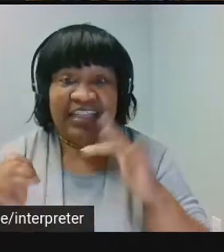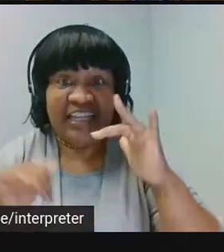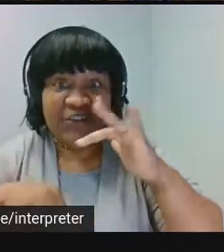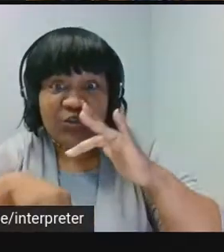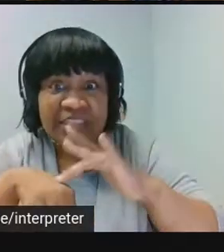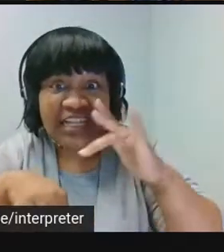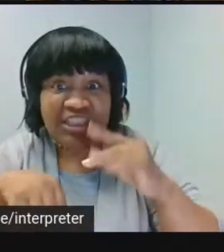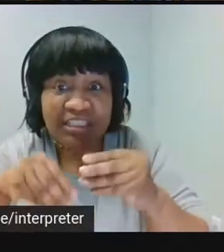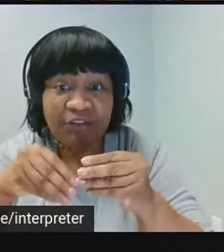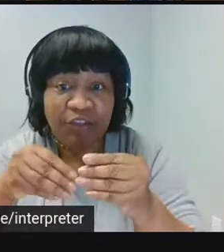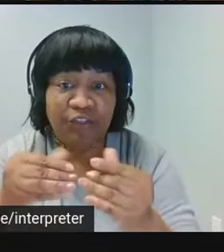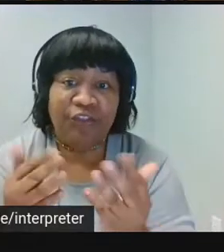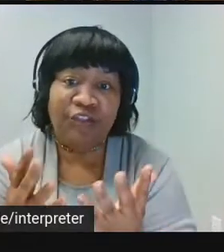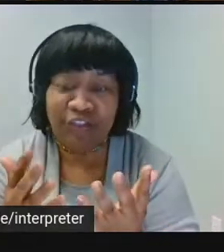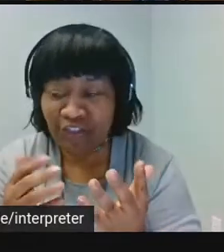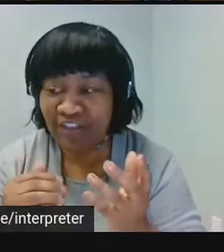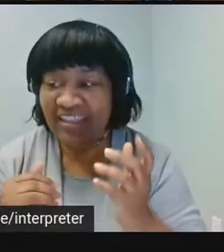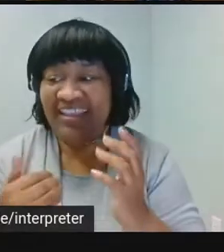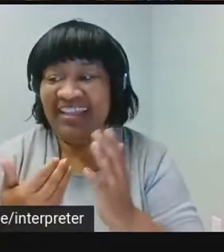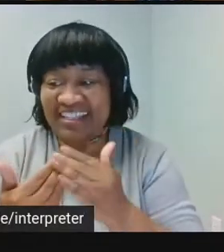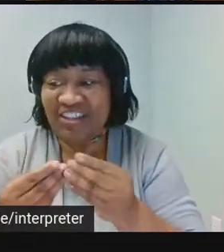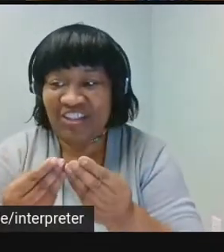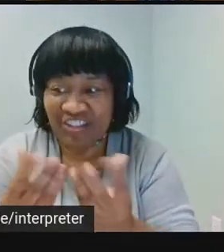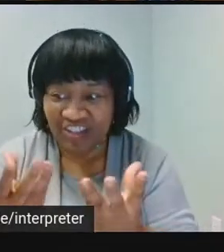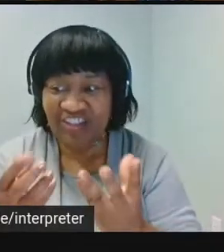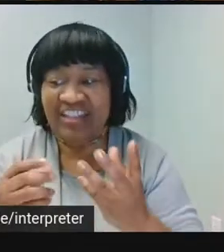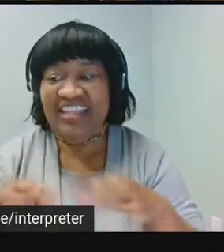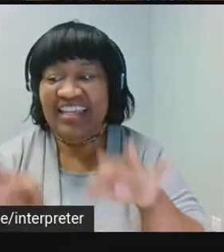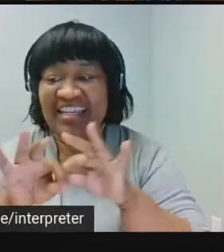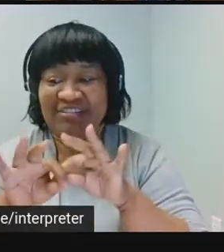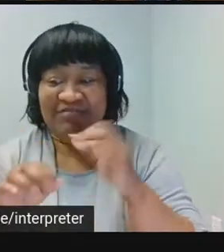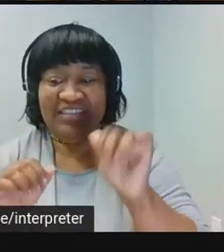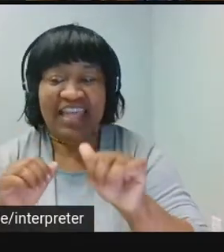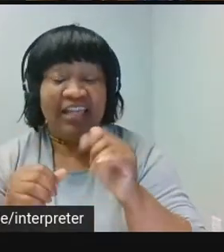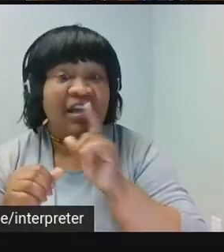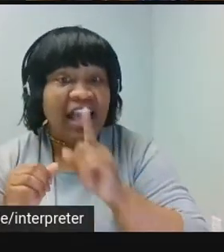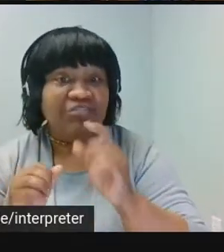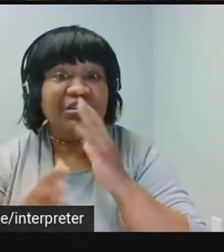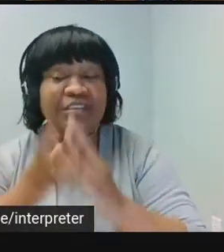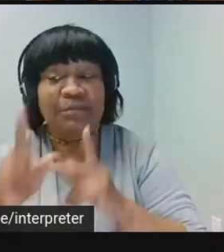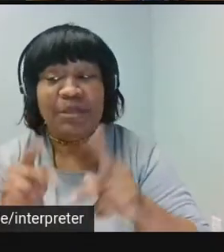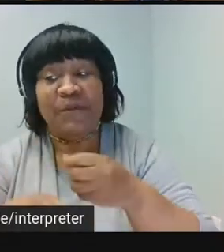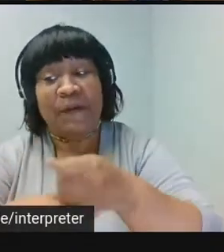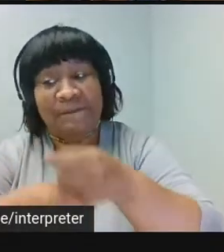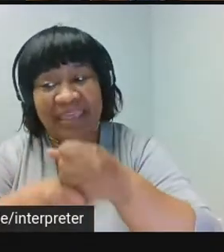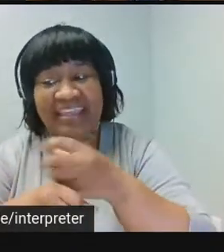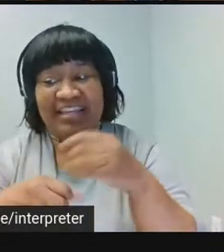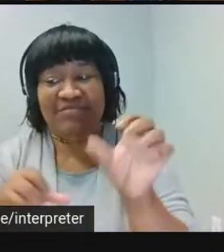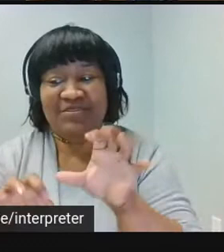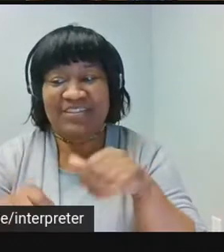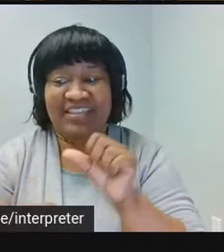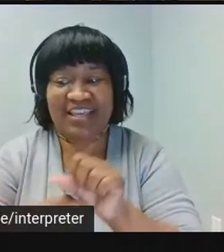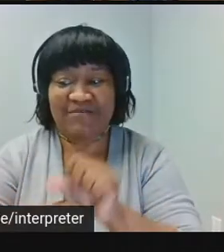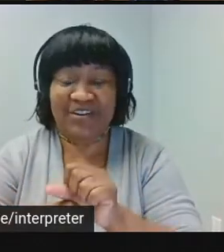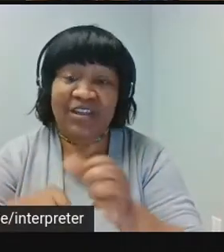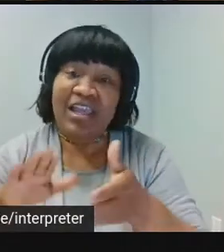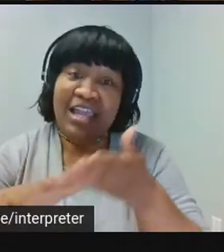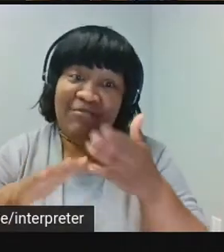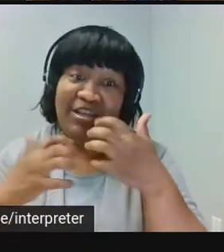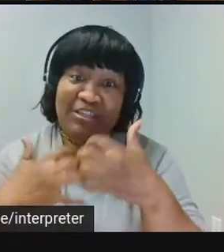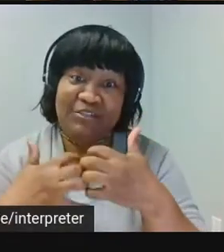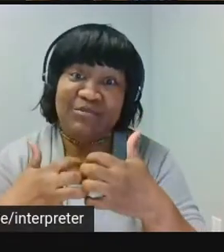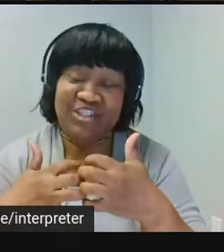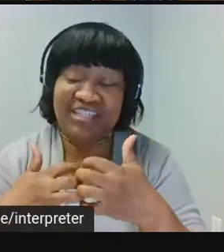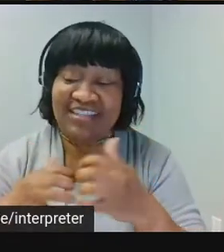and it falls apart. This unraveling is a reminder in a sense that there are actually people making and producing that work and running